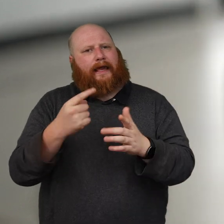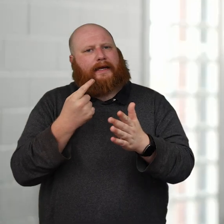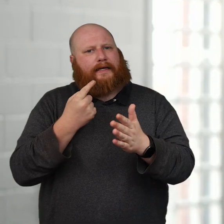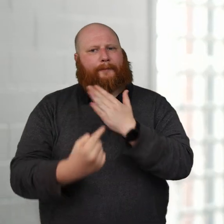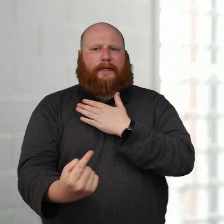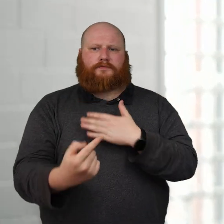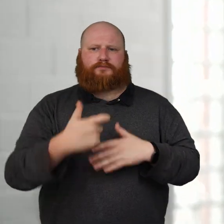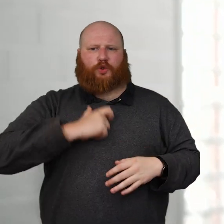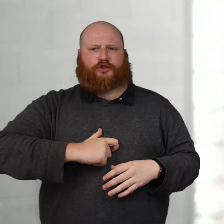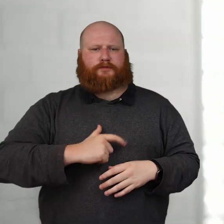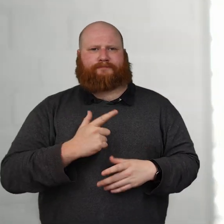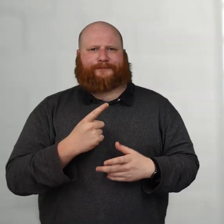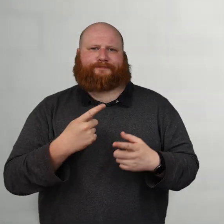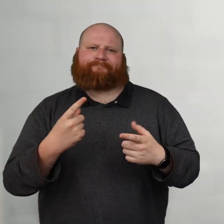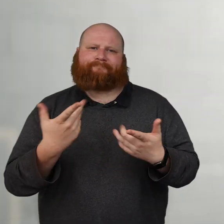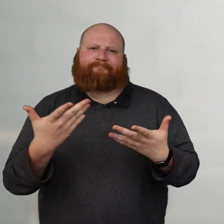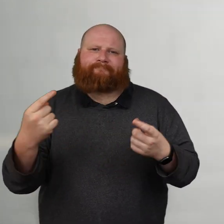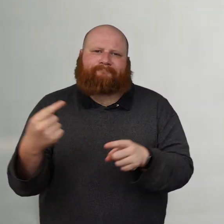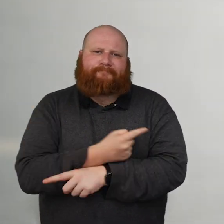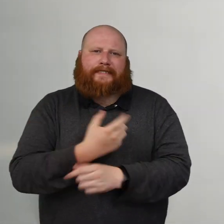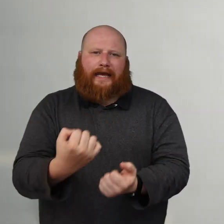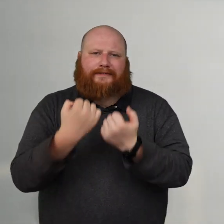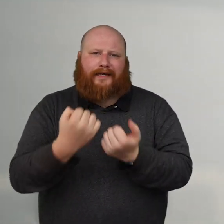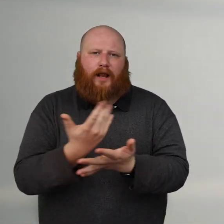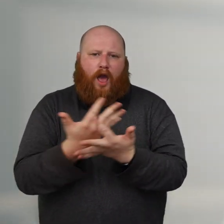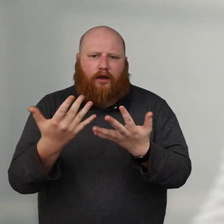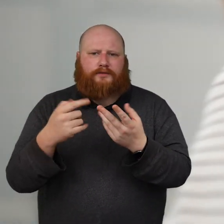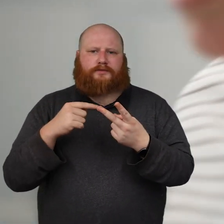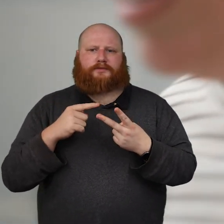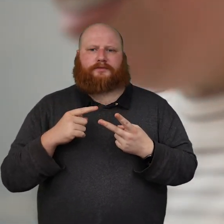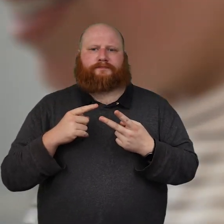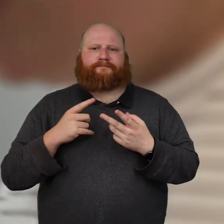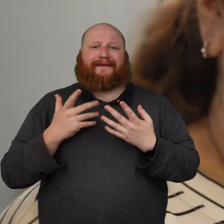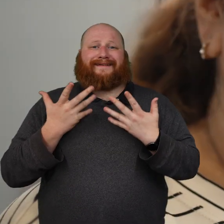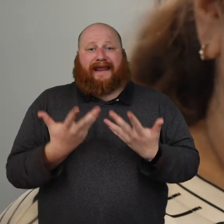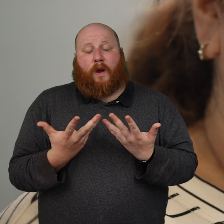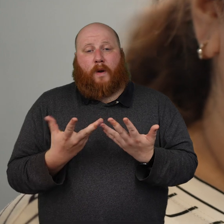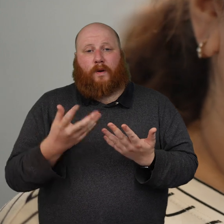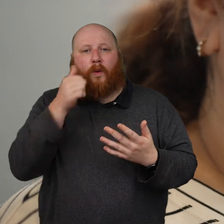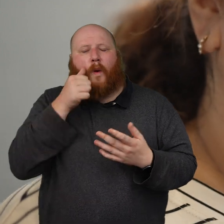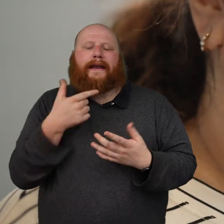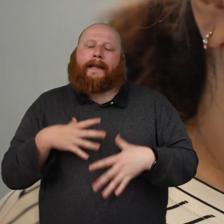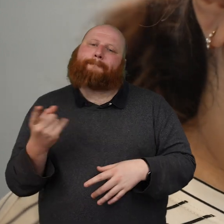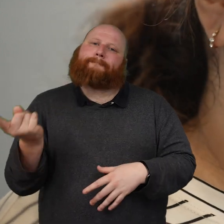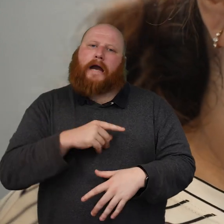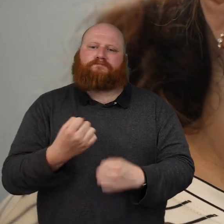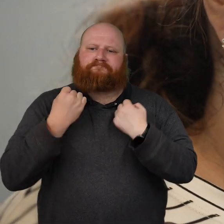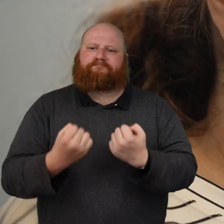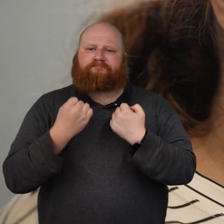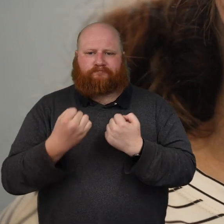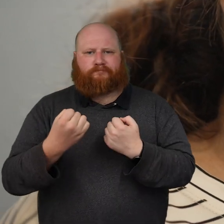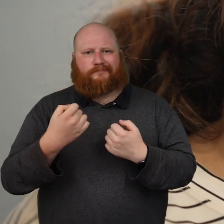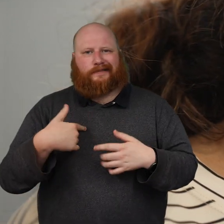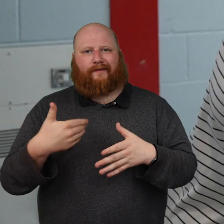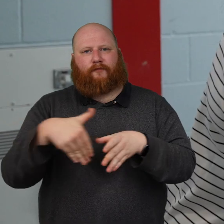identifying that I need to do something and I I'm part of a group that I kind of, I'm the lead volunteer for that always. I'm known for this but always on social